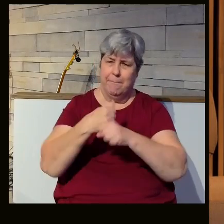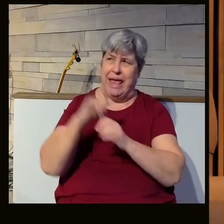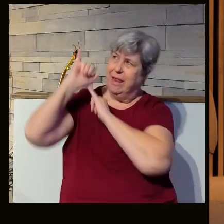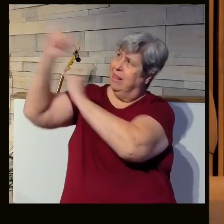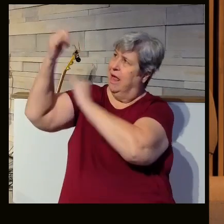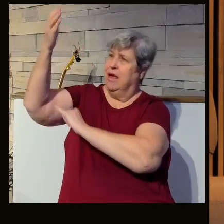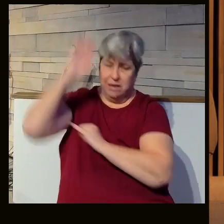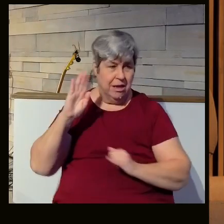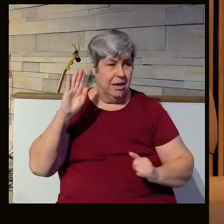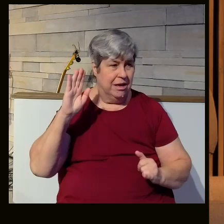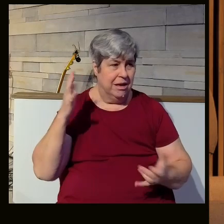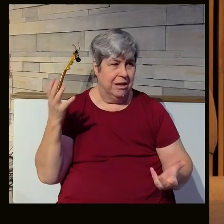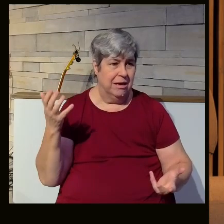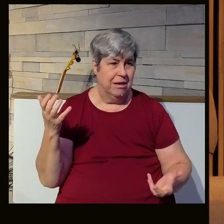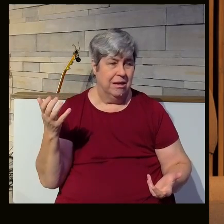image of God.